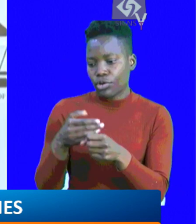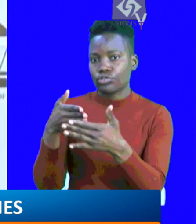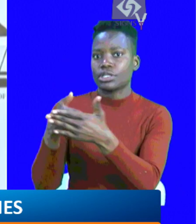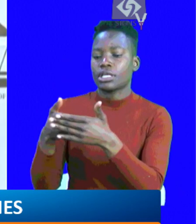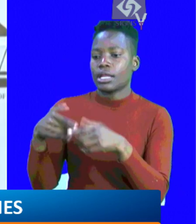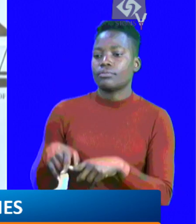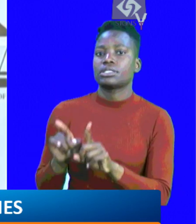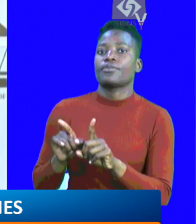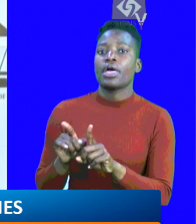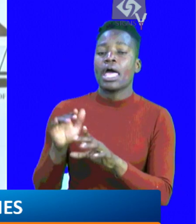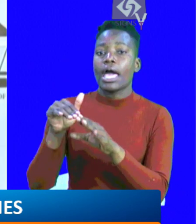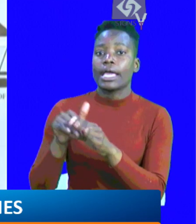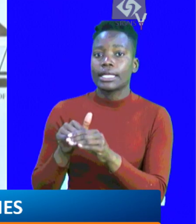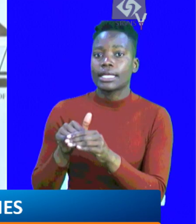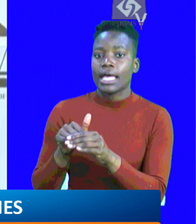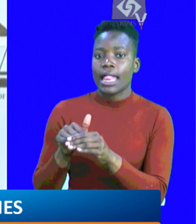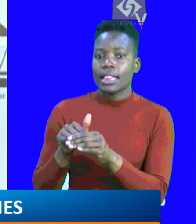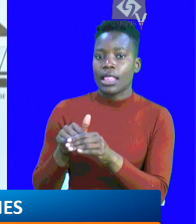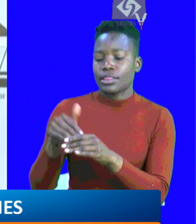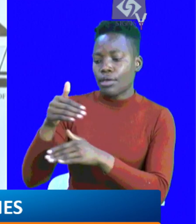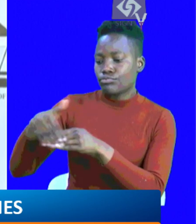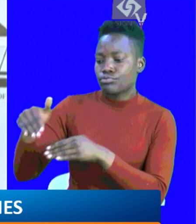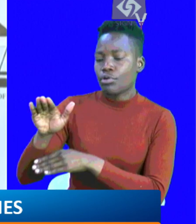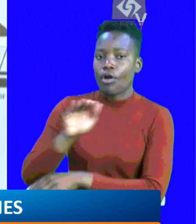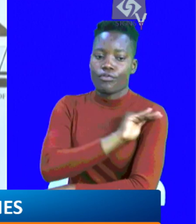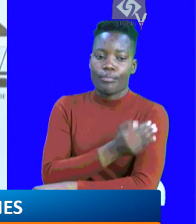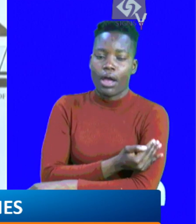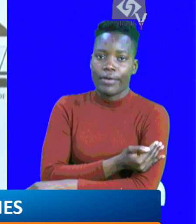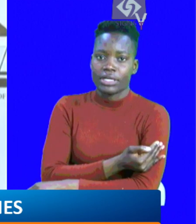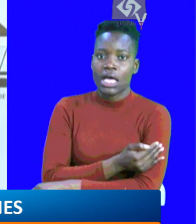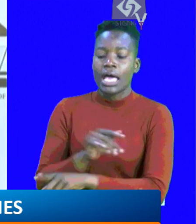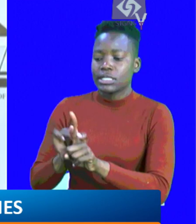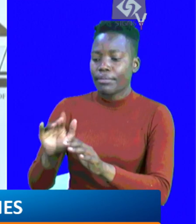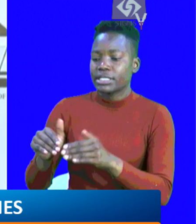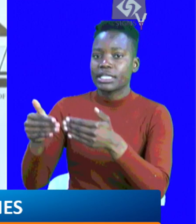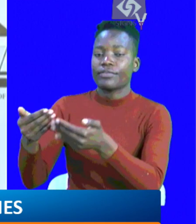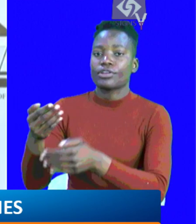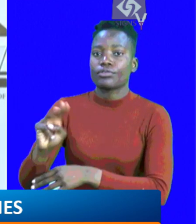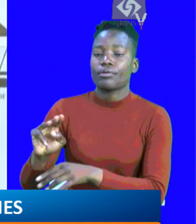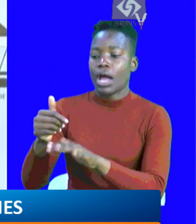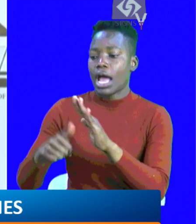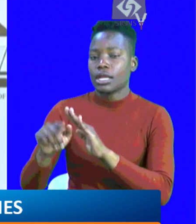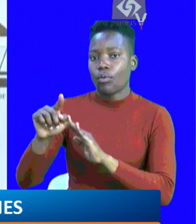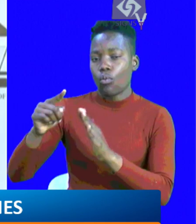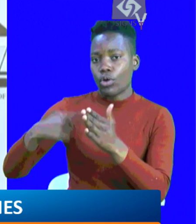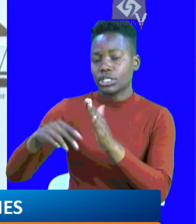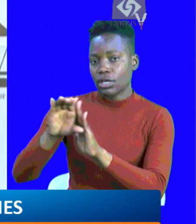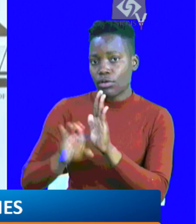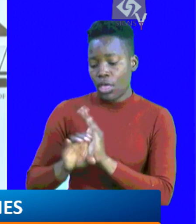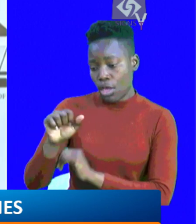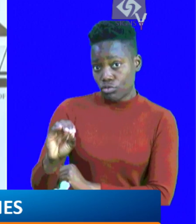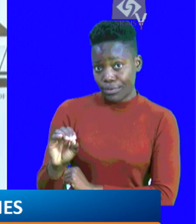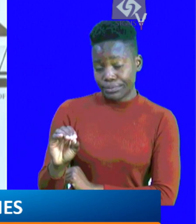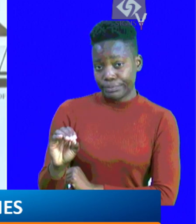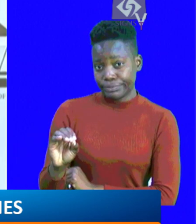unsafe, because he cannot restrain himself within the bounds of the powers as has been donated